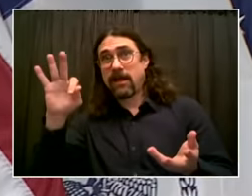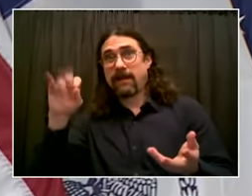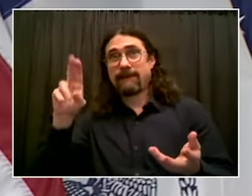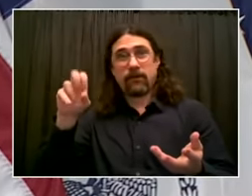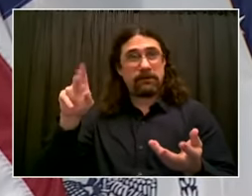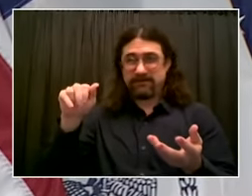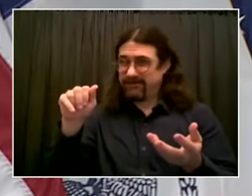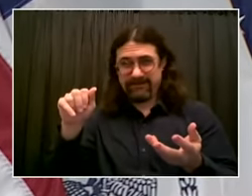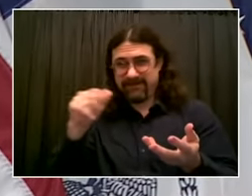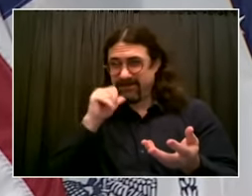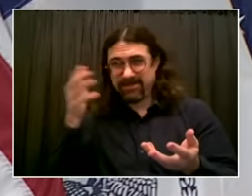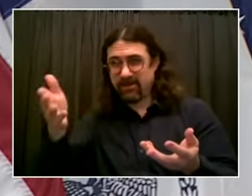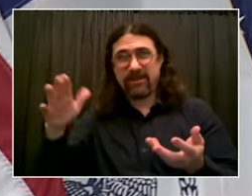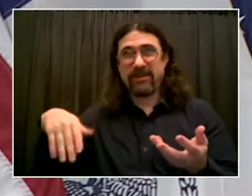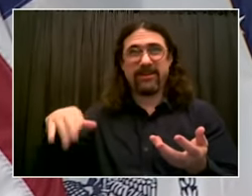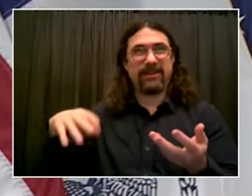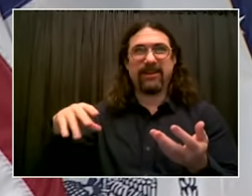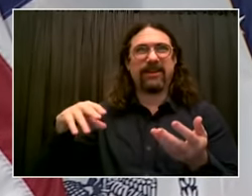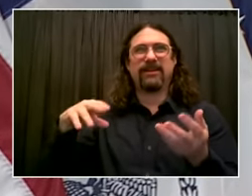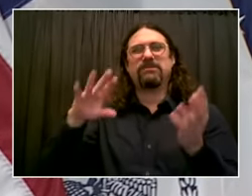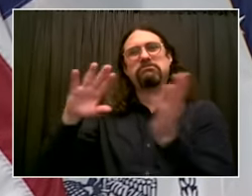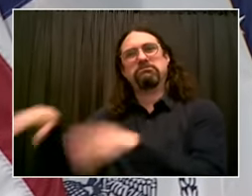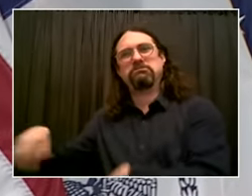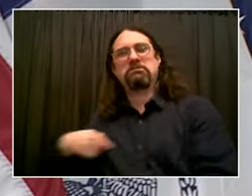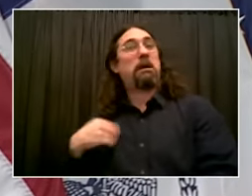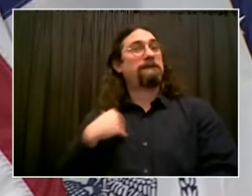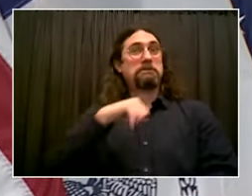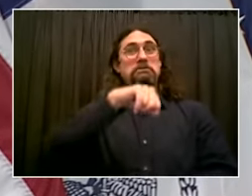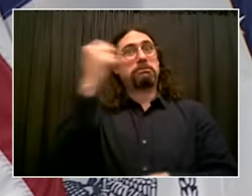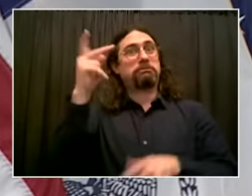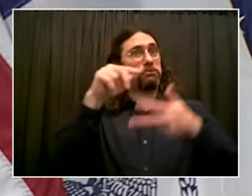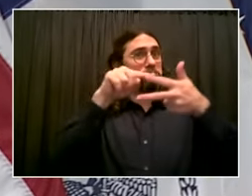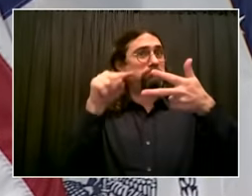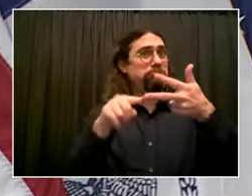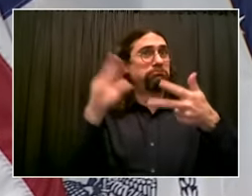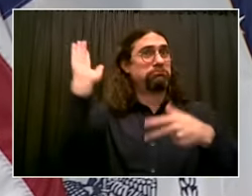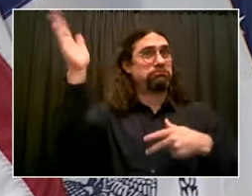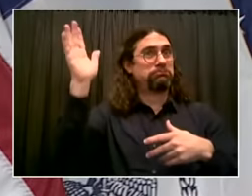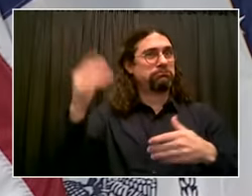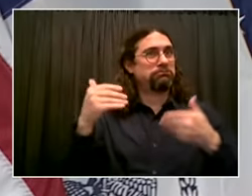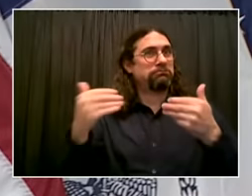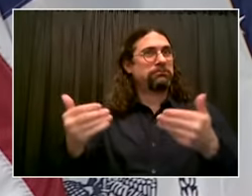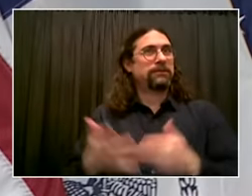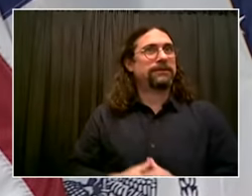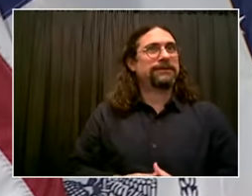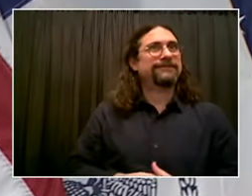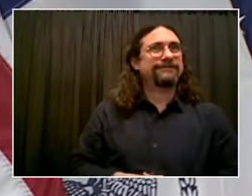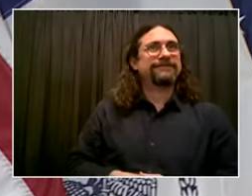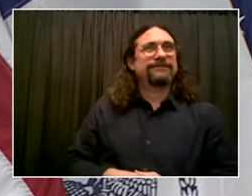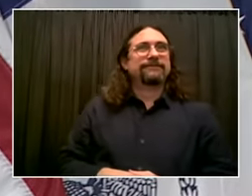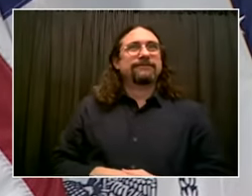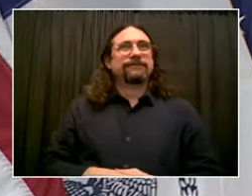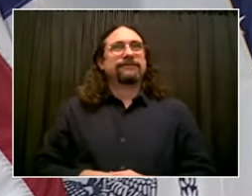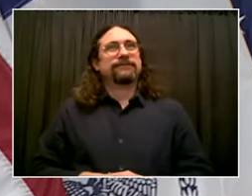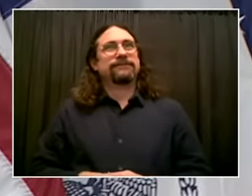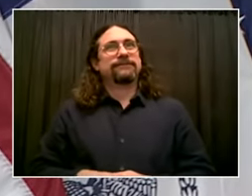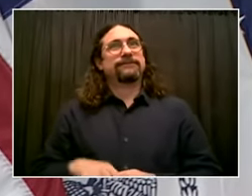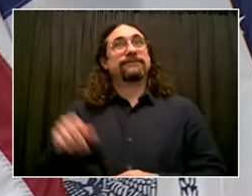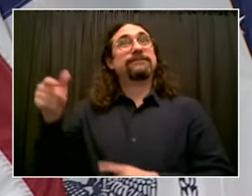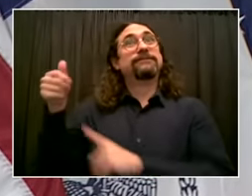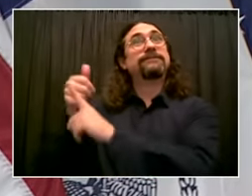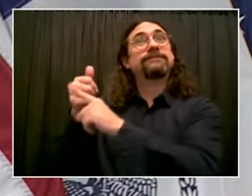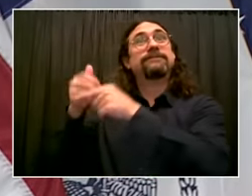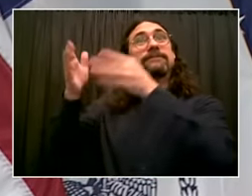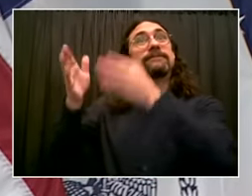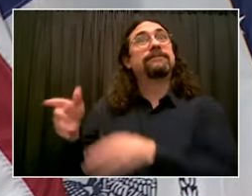the way as the chairman of the State Senate Energy and Telecommunications Committee. He